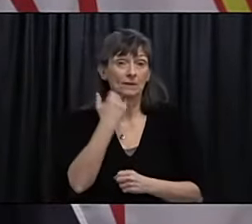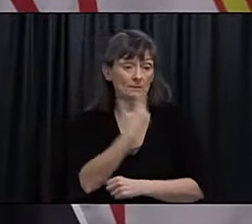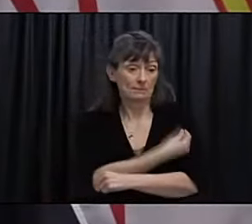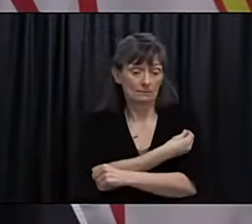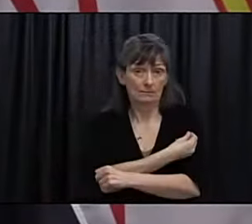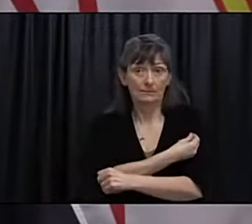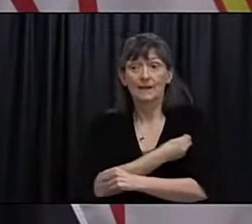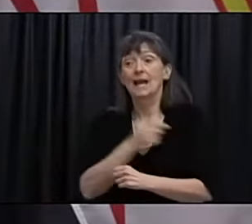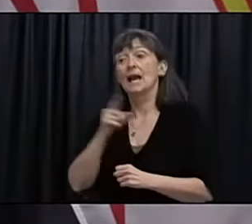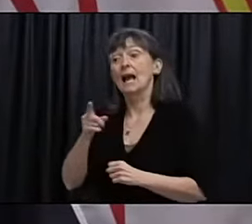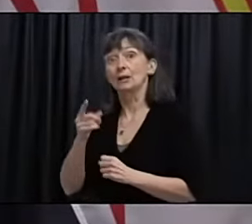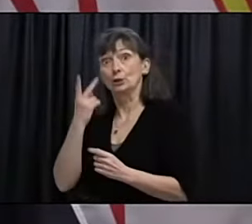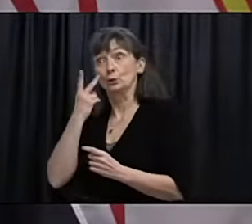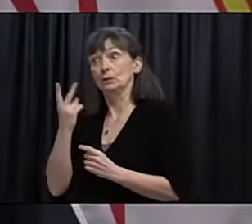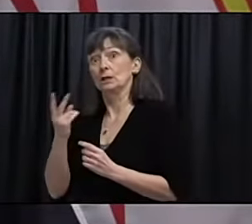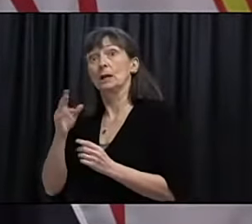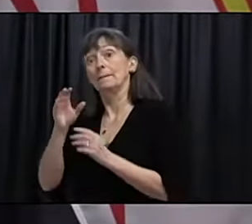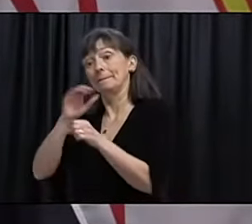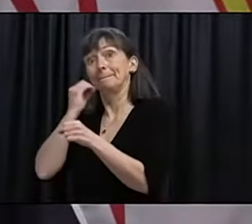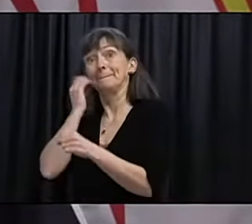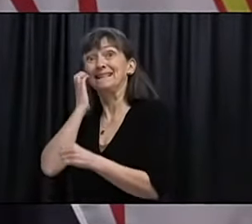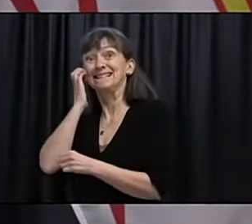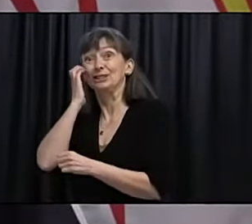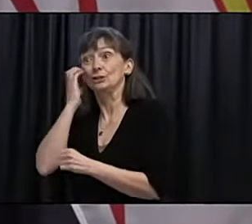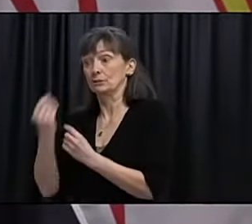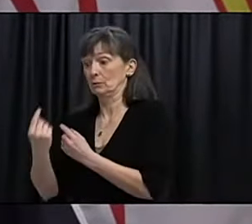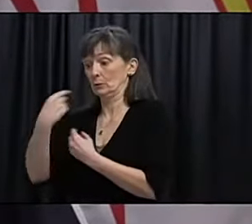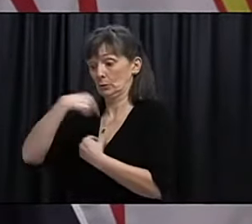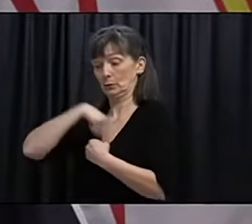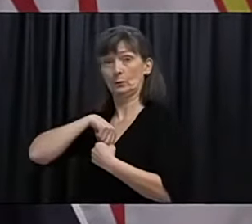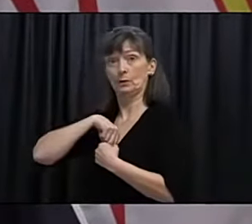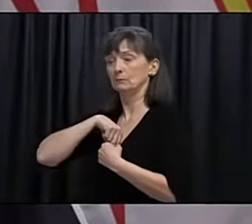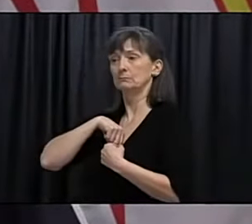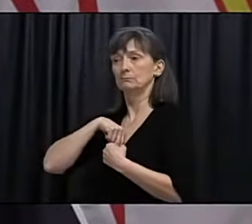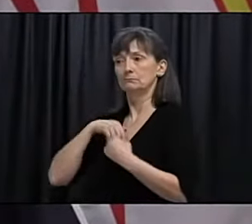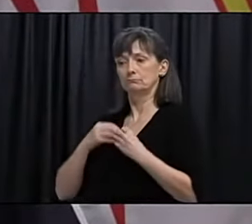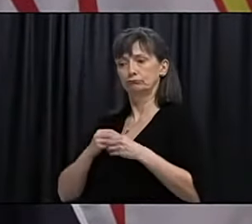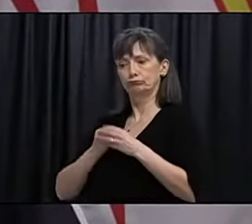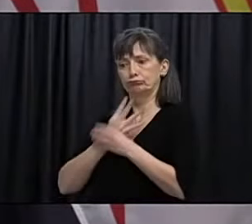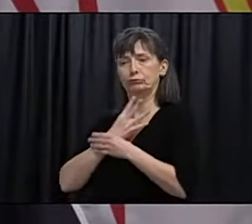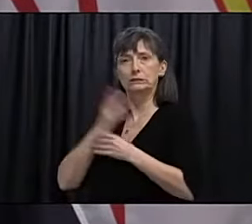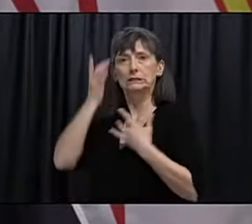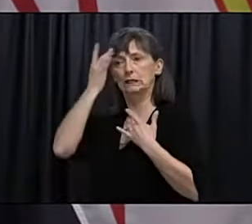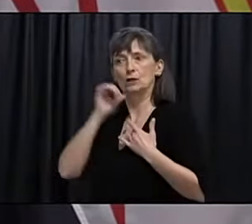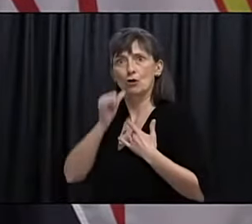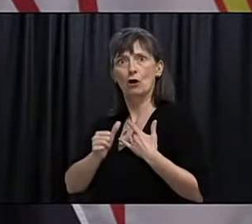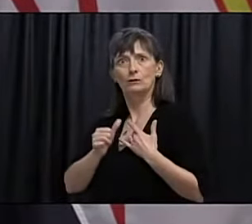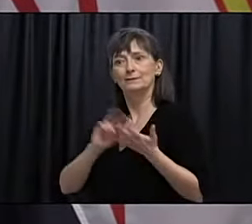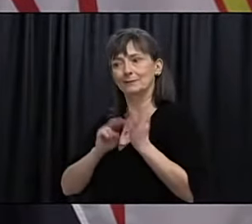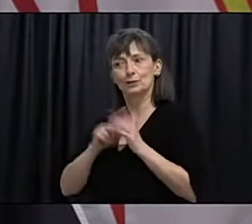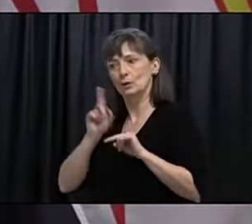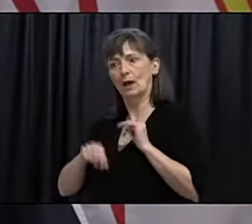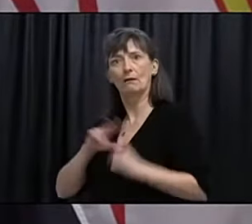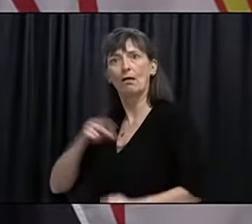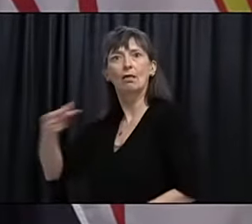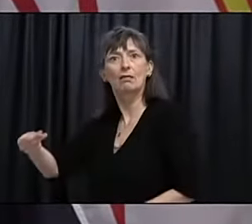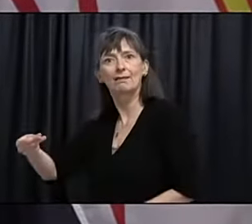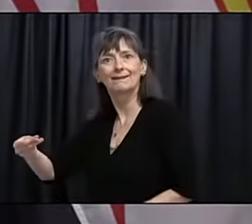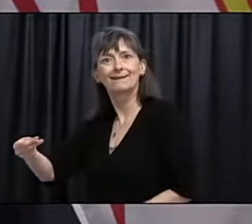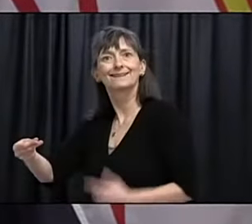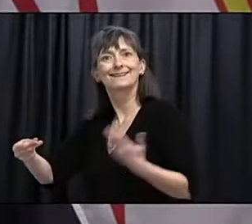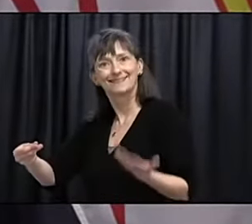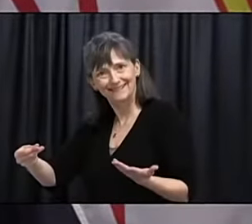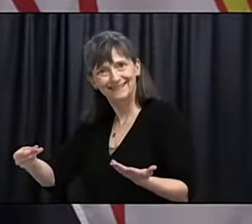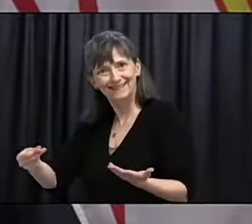and you get exposed to measles, then chances are you're not going to pass it on to anyone else because you won't develop the disease. We know this is true for measles.